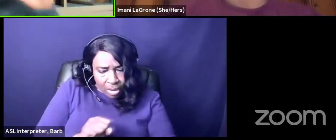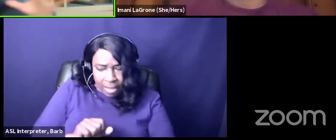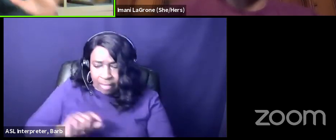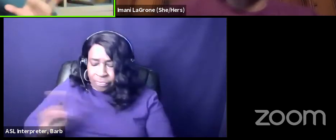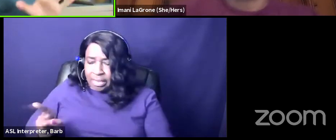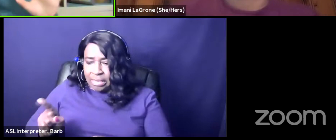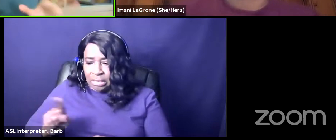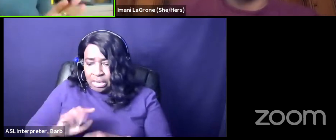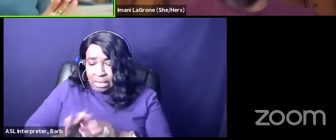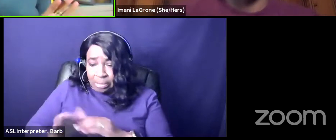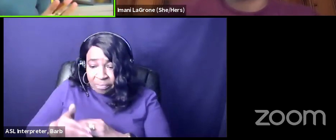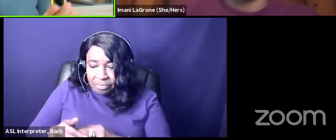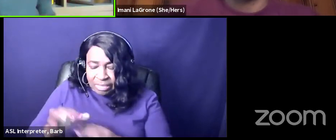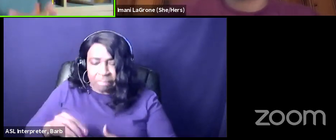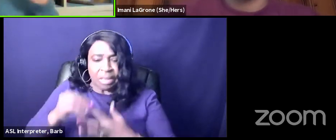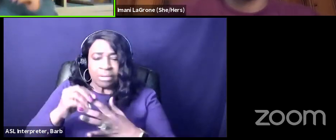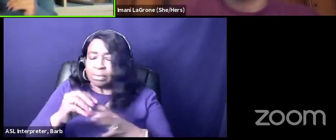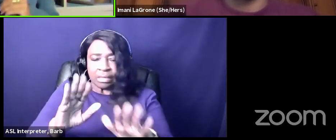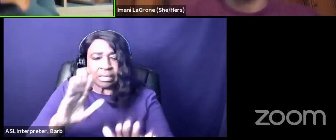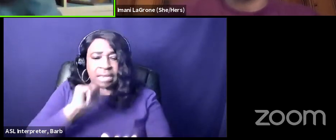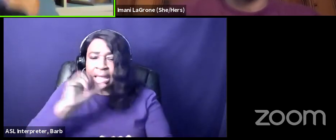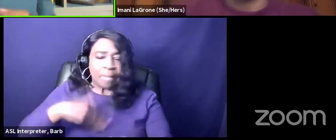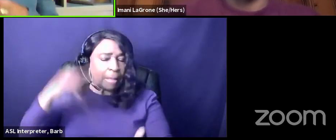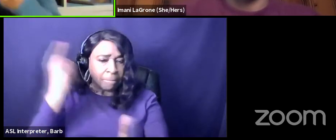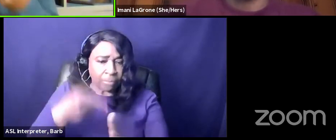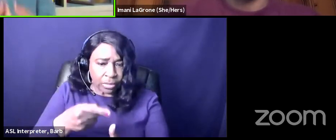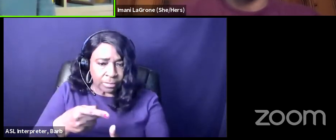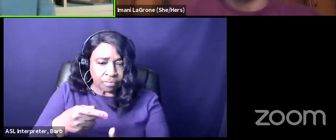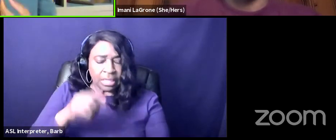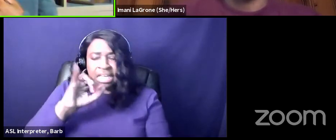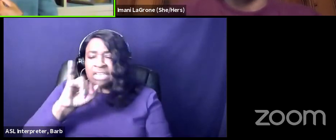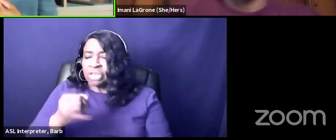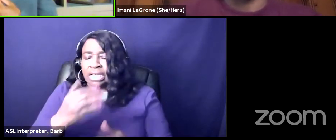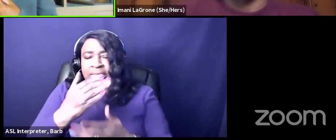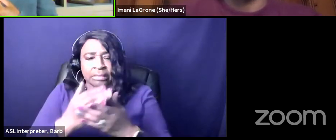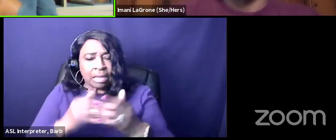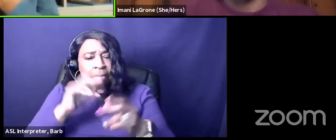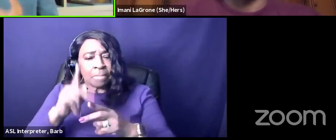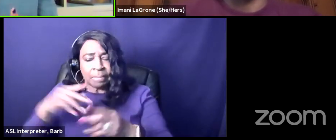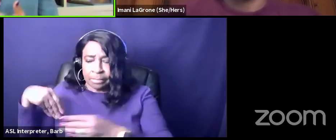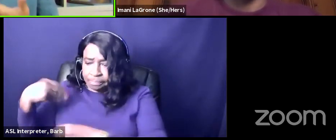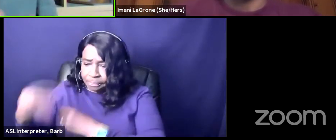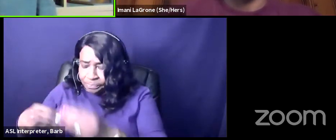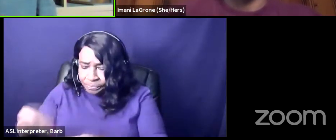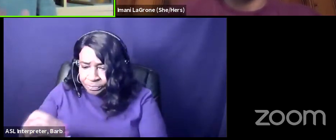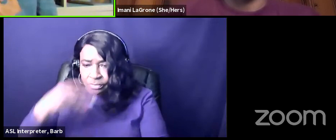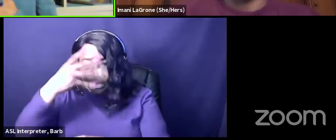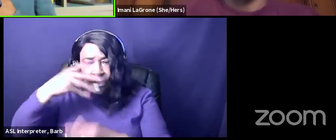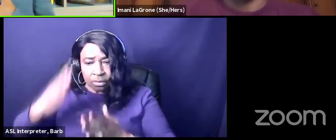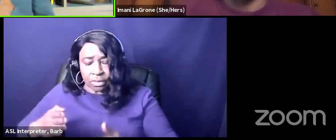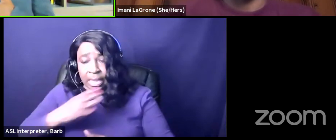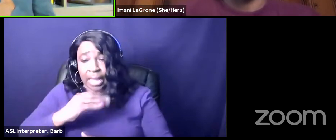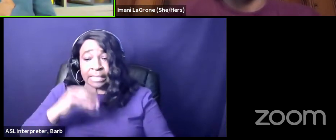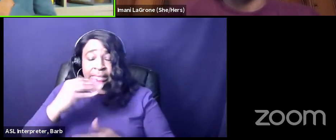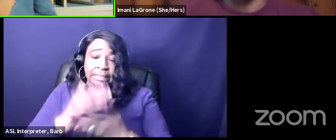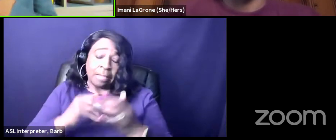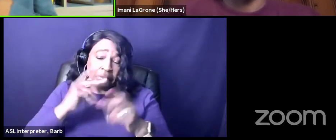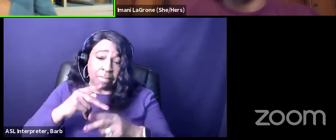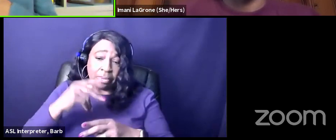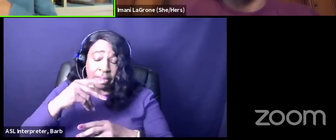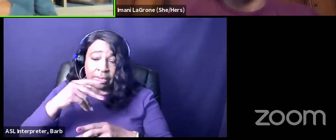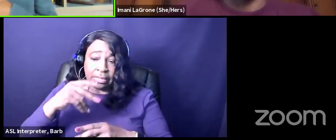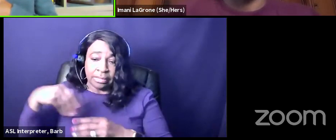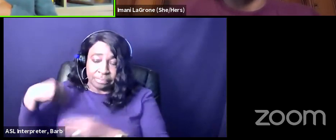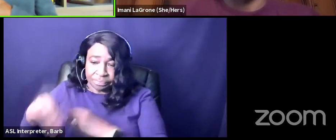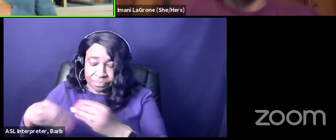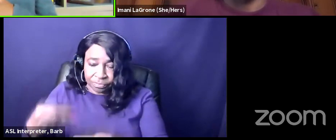special ones like that's not what i'm trying to say it's just some people are descendants of immigrants and some people are the descendants of uh